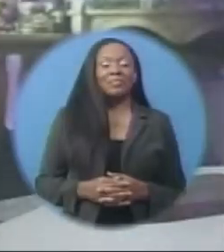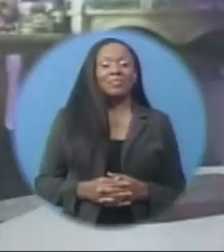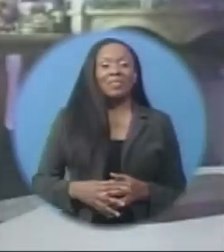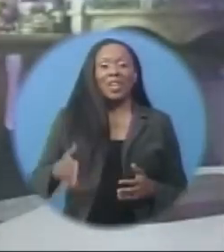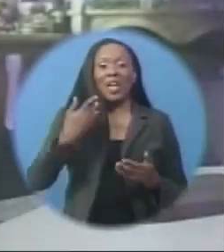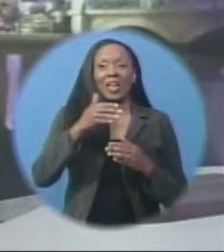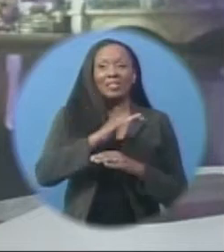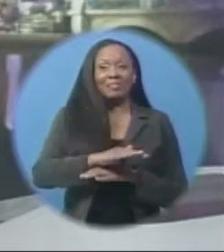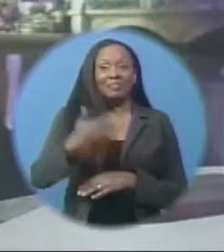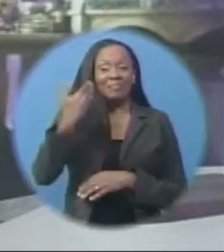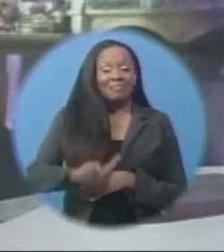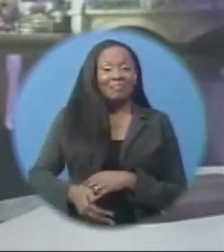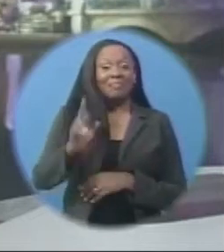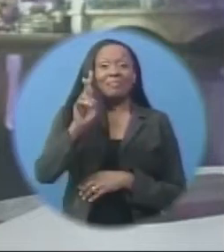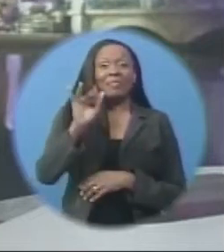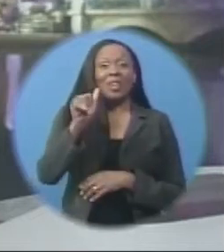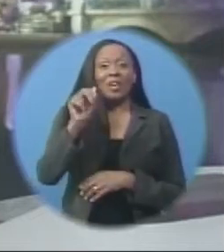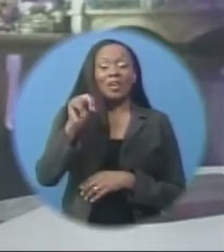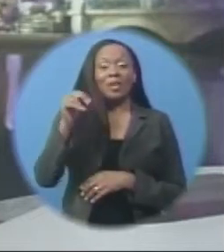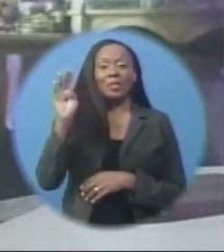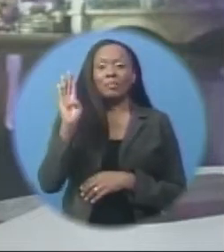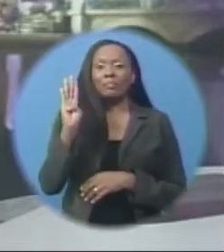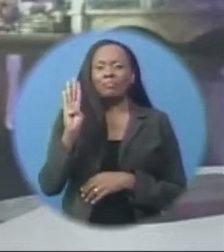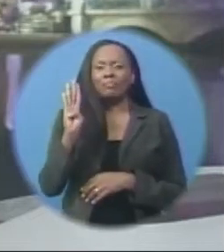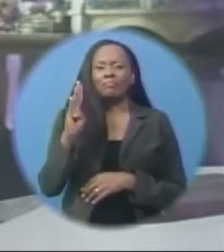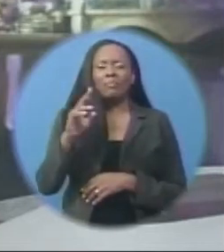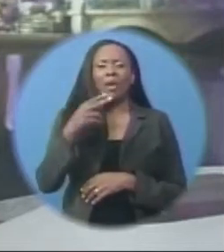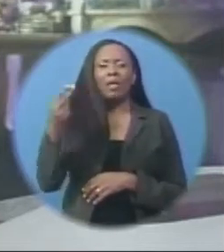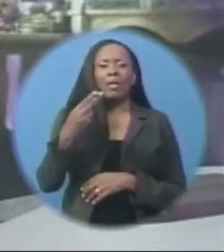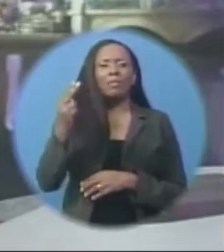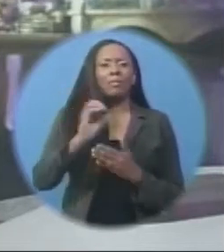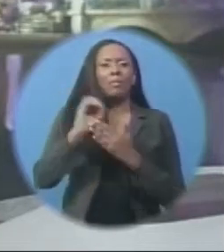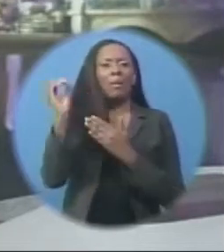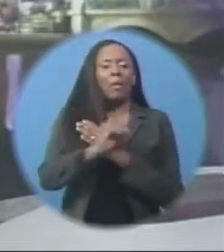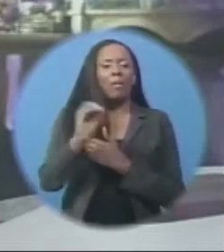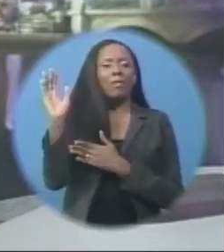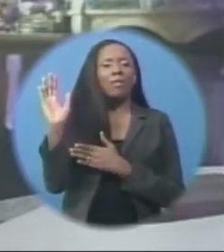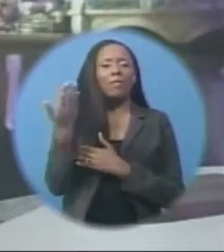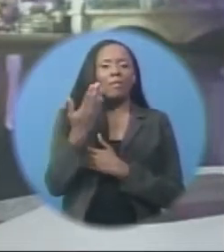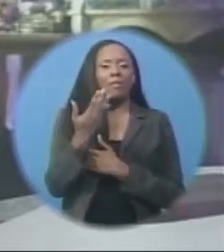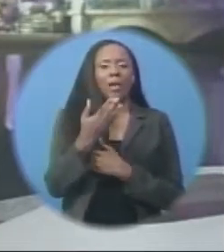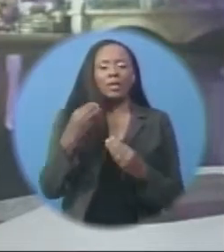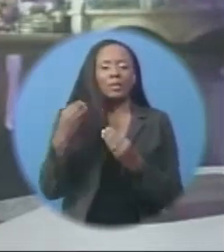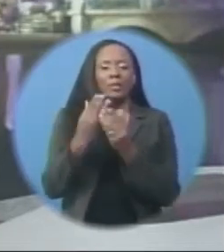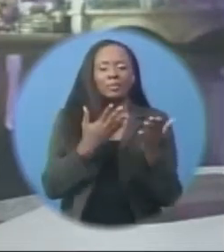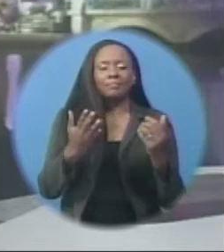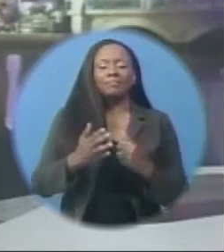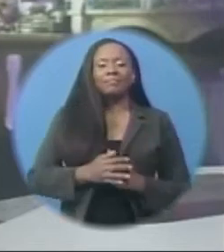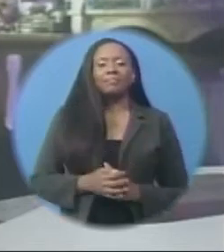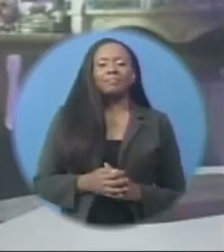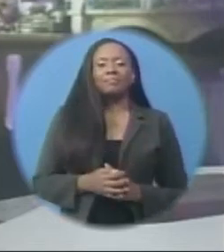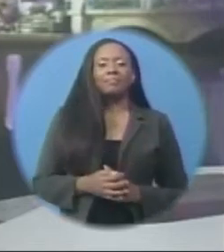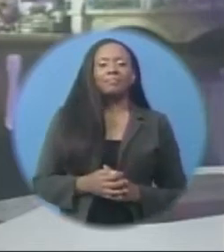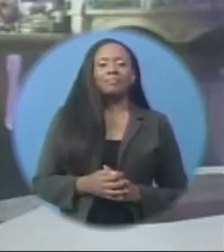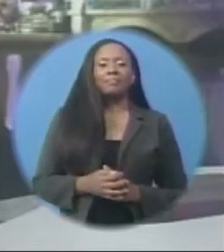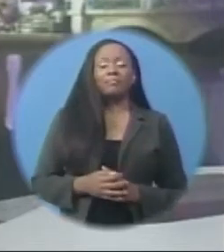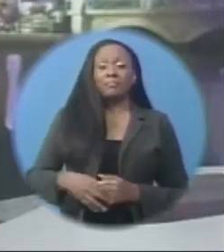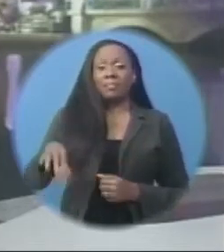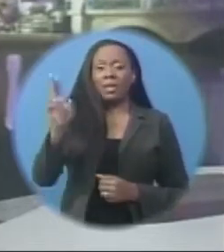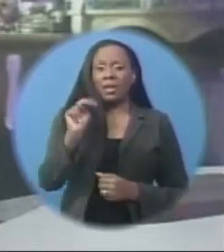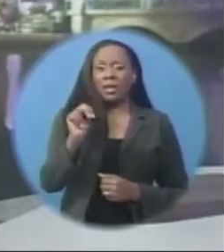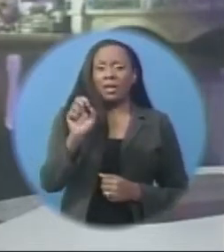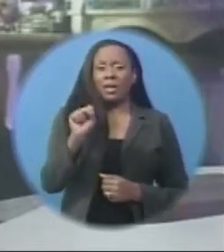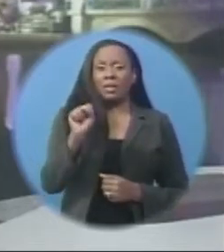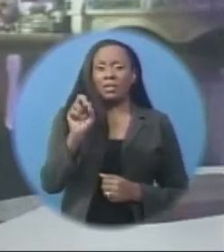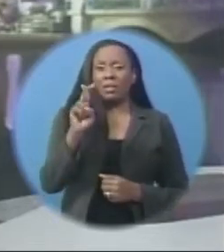Good evening to you, I'm Ryan Broome with the Thursday, October 5th edition of the CBC Evening News in our top story. The